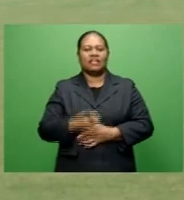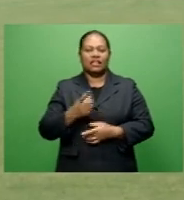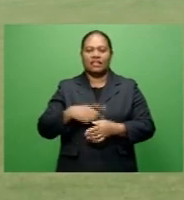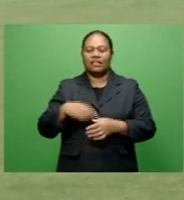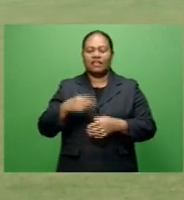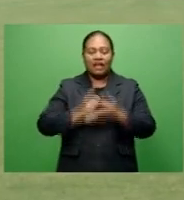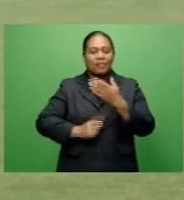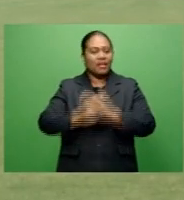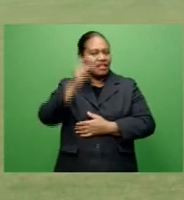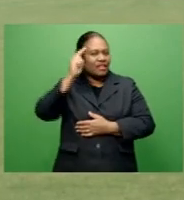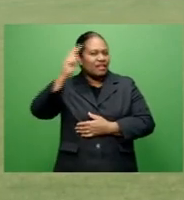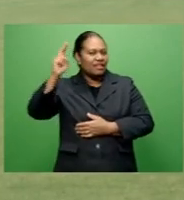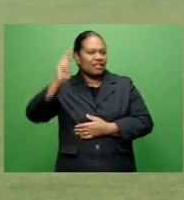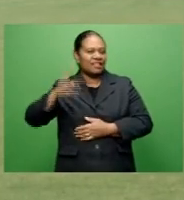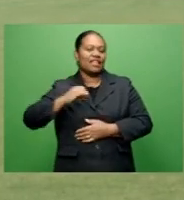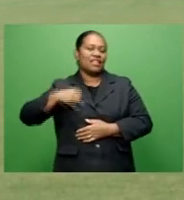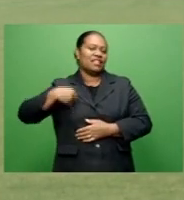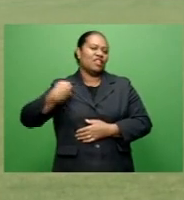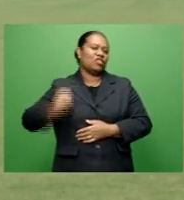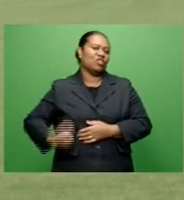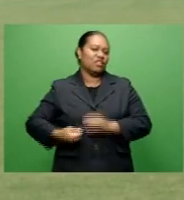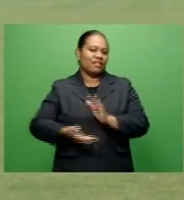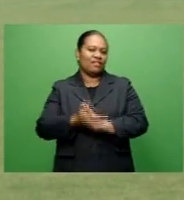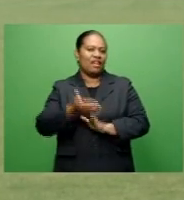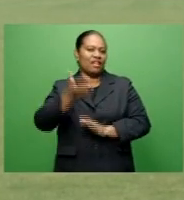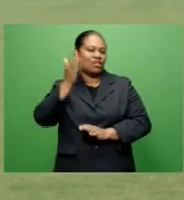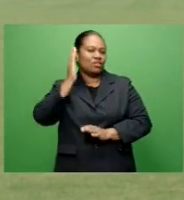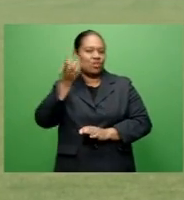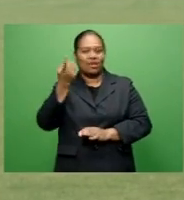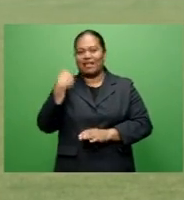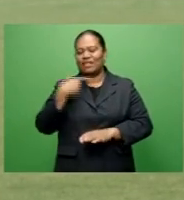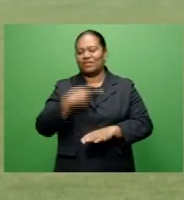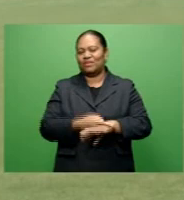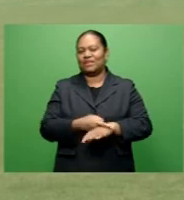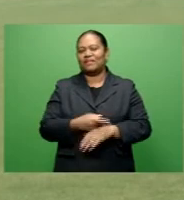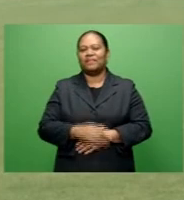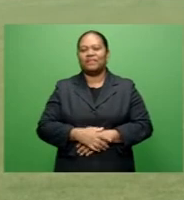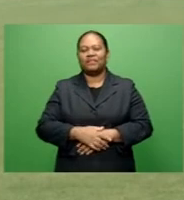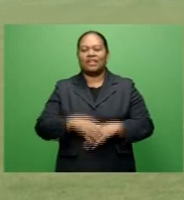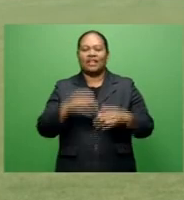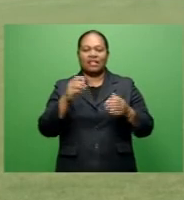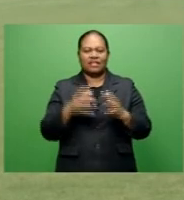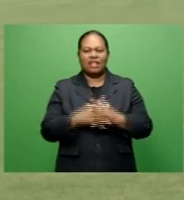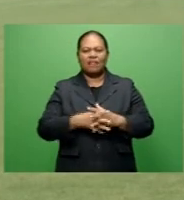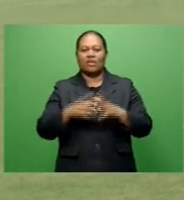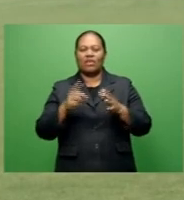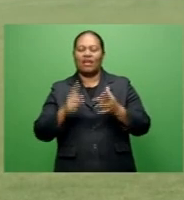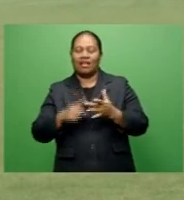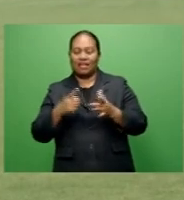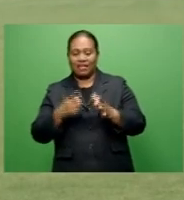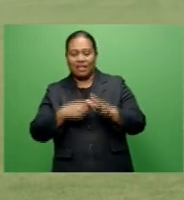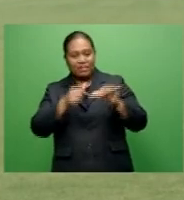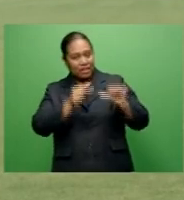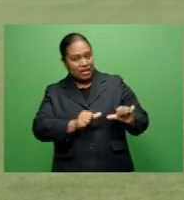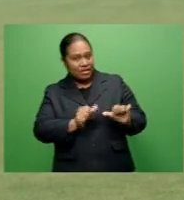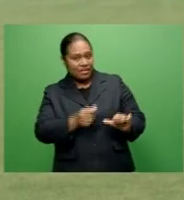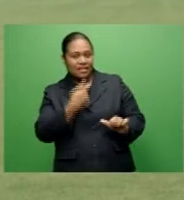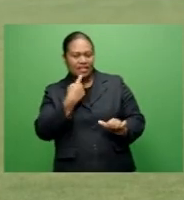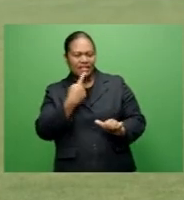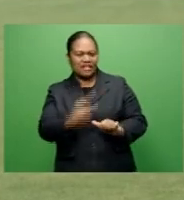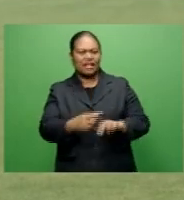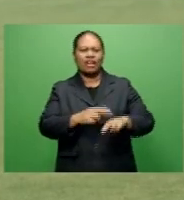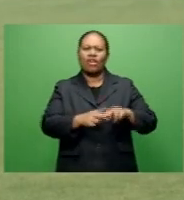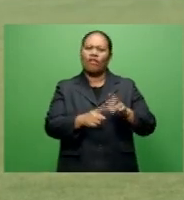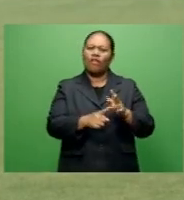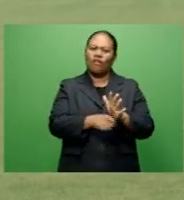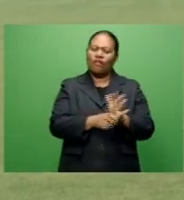Series at St. Joseph's Secondary School last week. According to WAF General Secretary Ajay Balu, Fong and